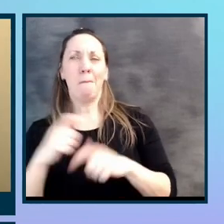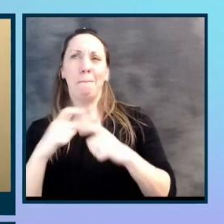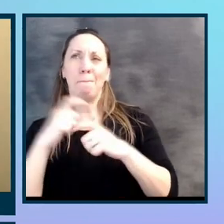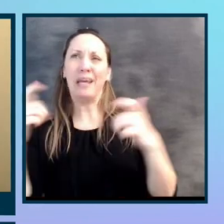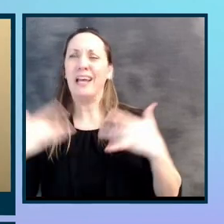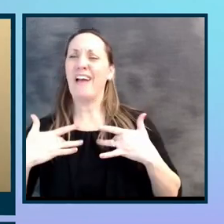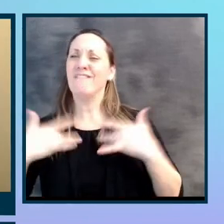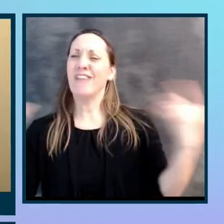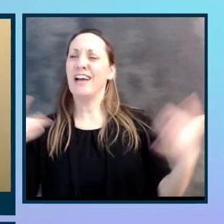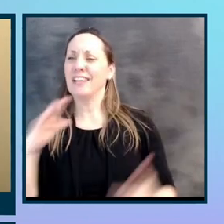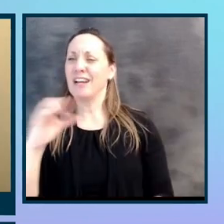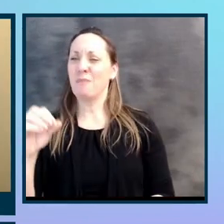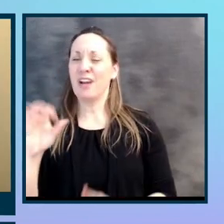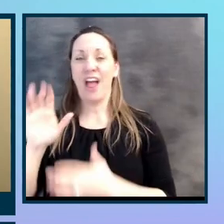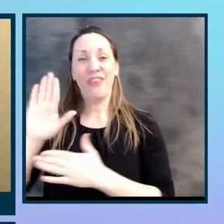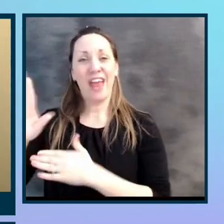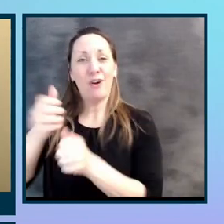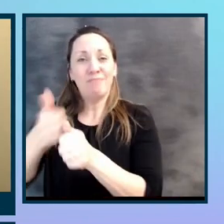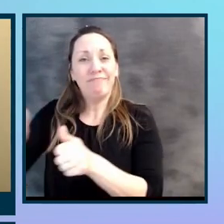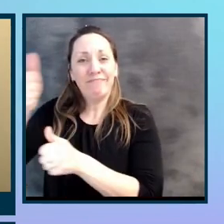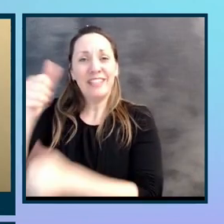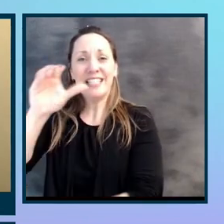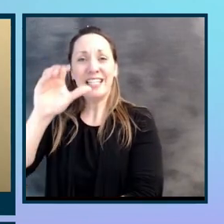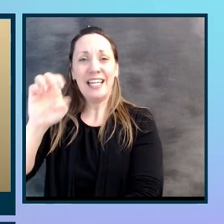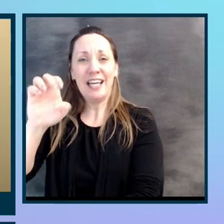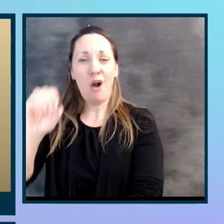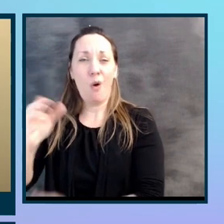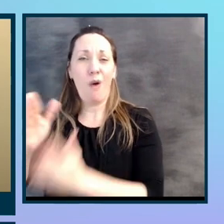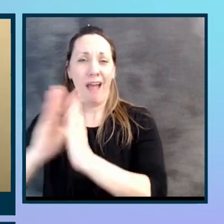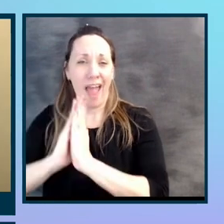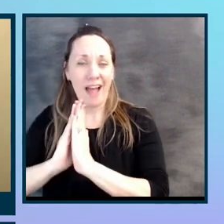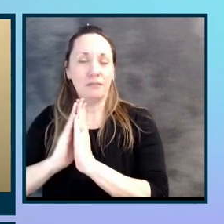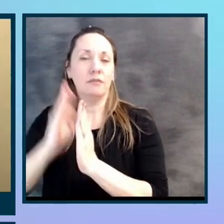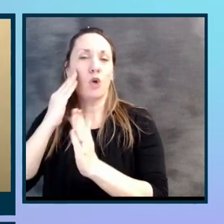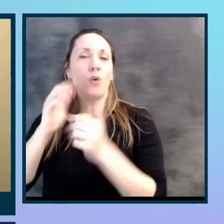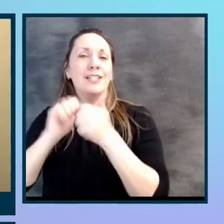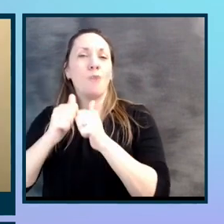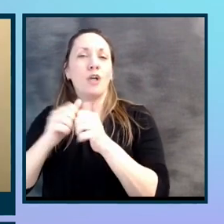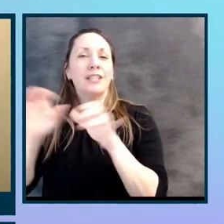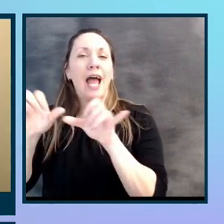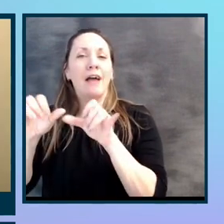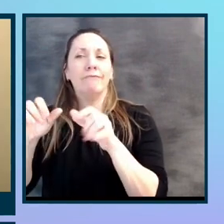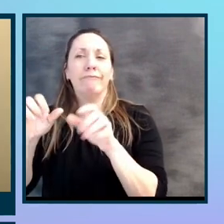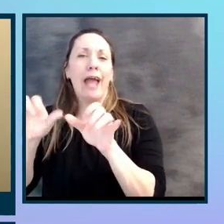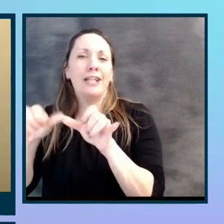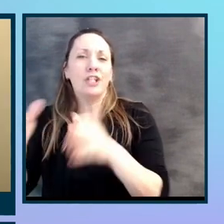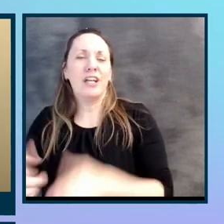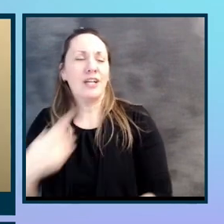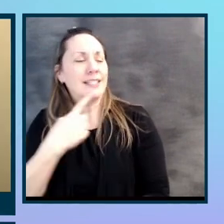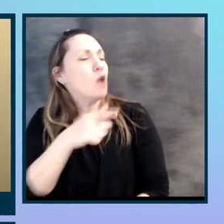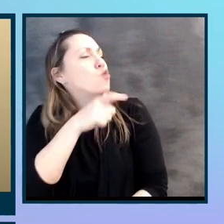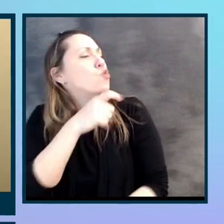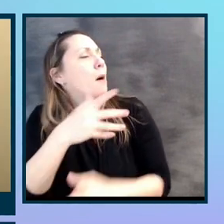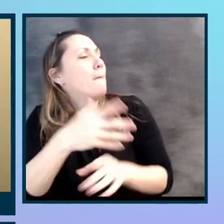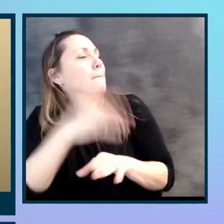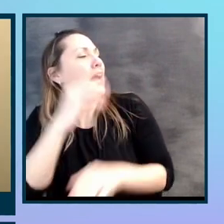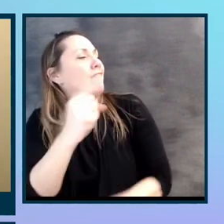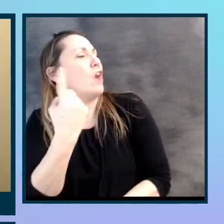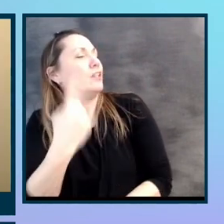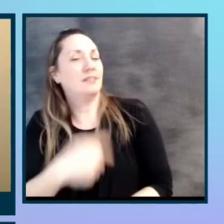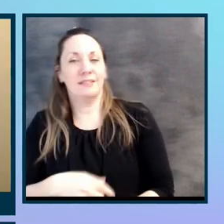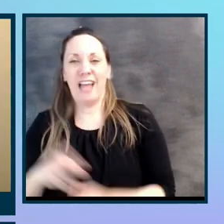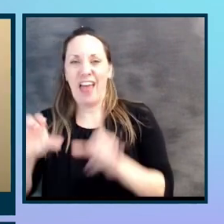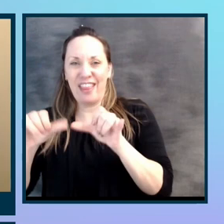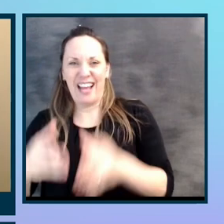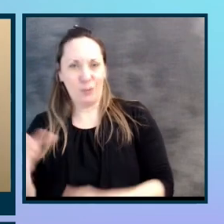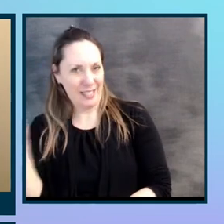at the time asked like a sports engineer, like, who should I take with the first pick? And the engineer's answer was similar